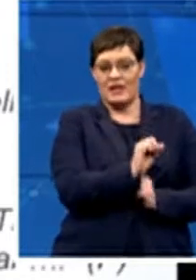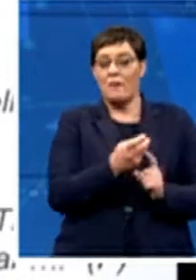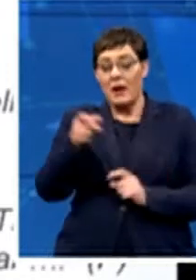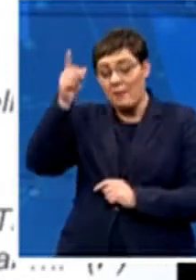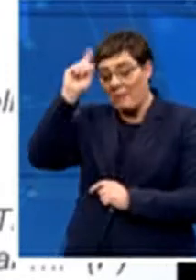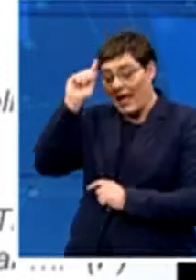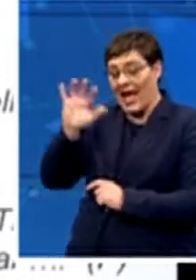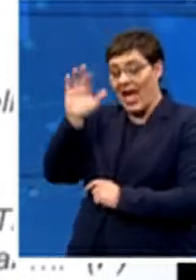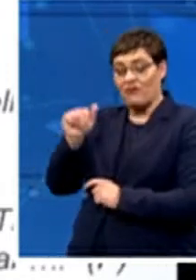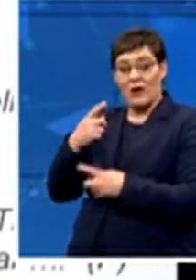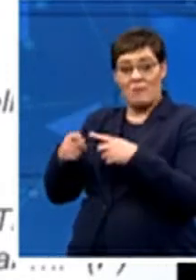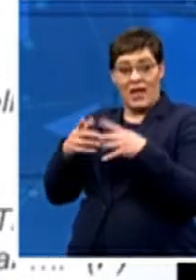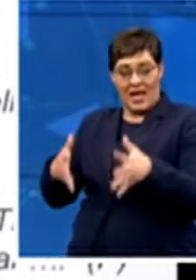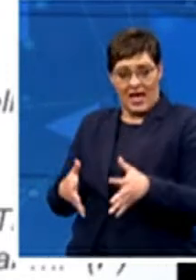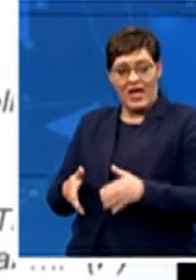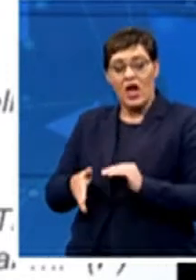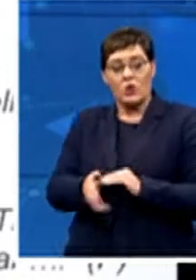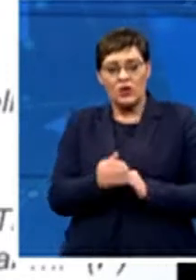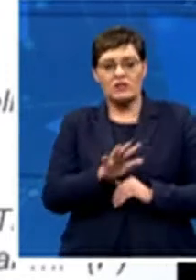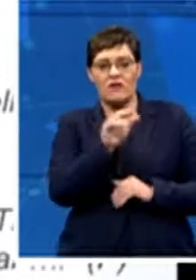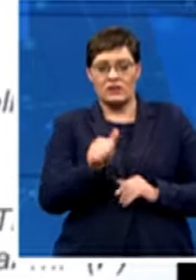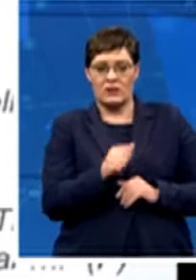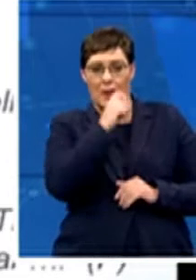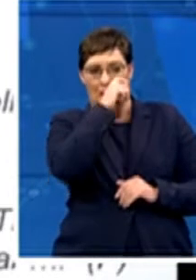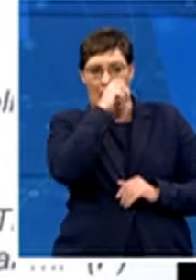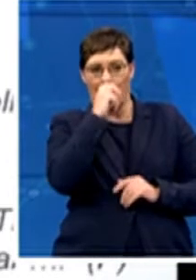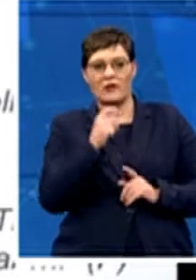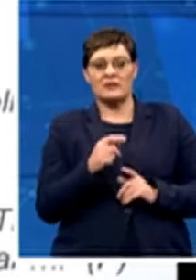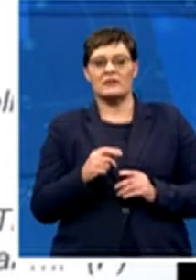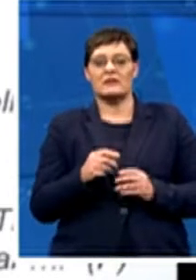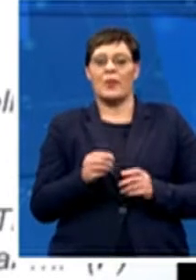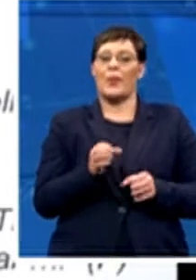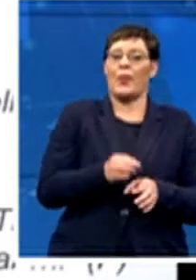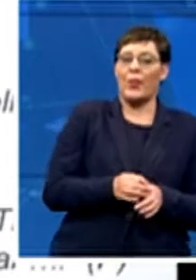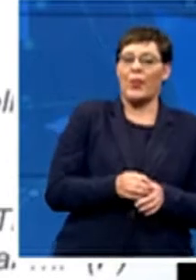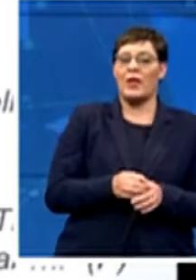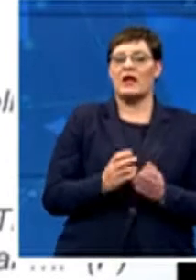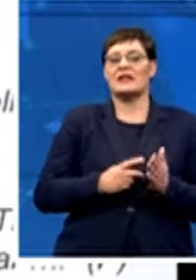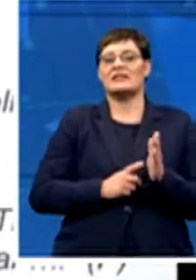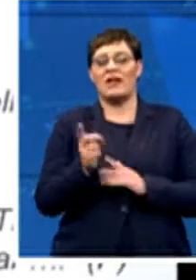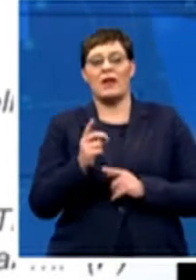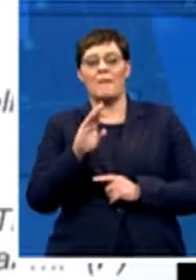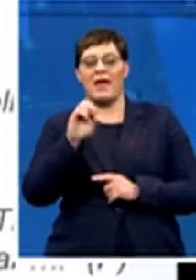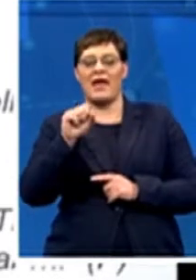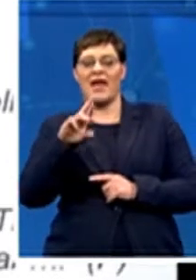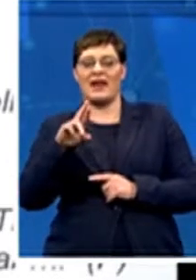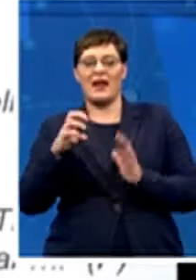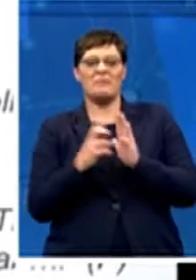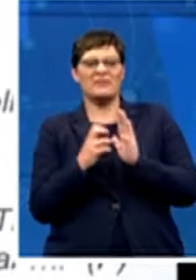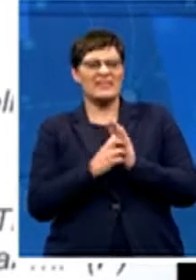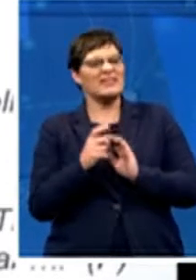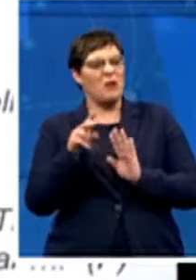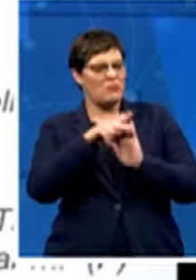Africa's, what was a mini cricket development program. It was the Baker's Biscuits program at the time. It's currently the KFC